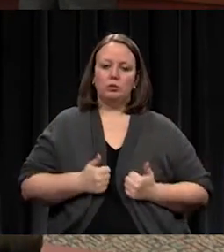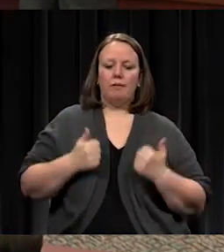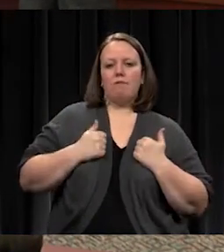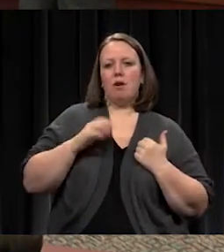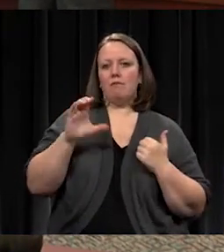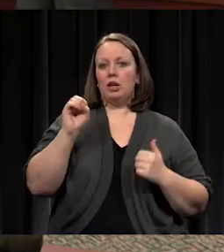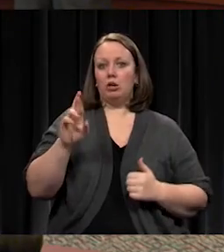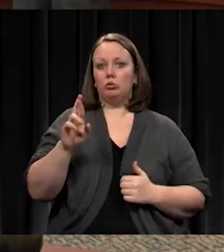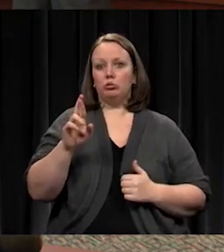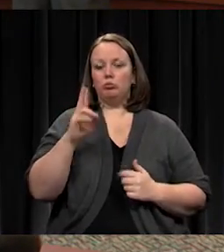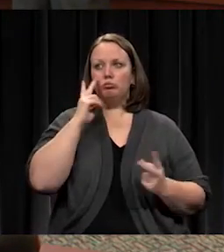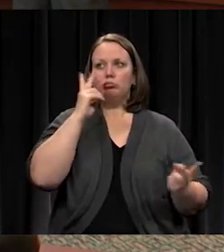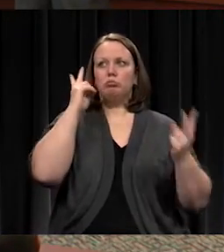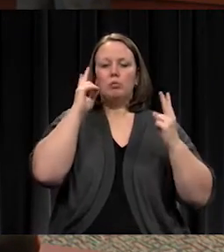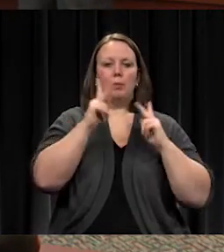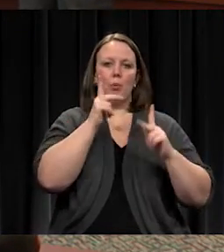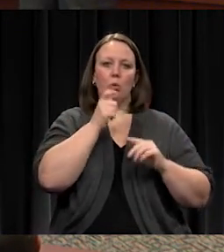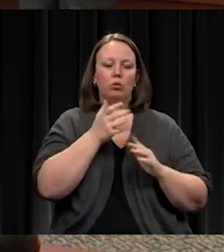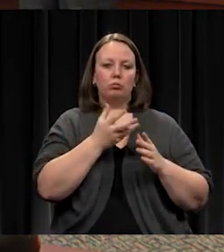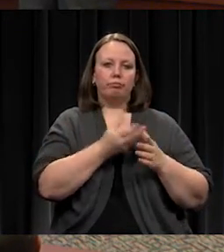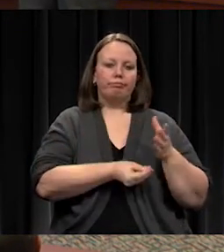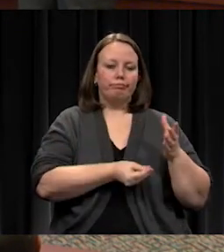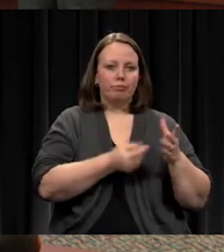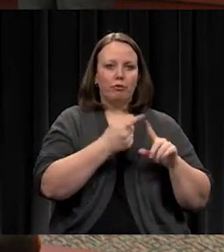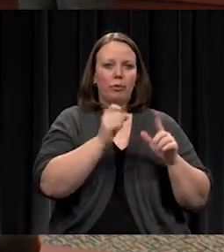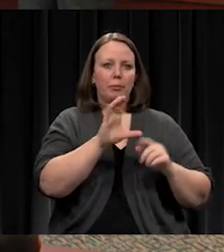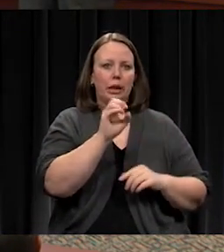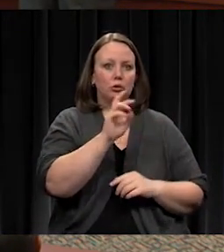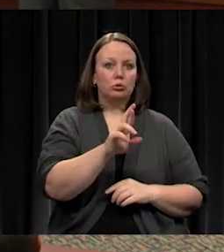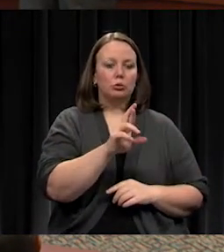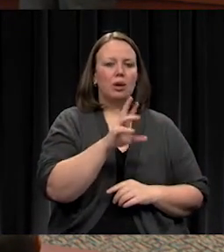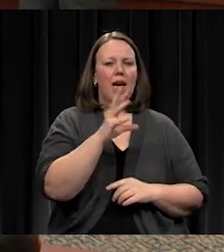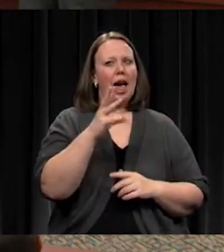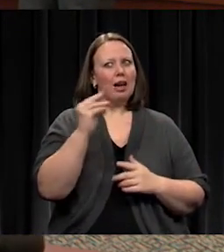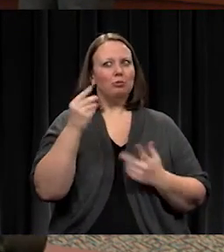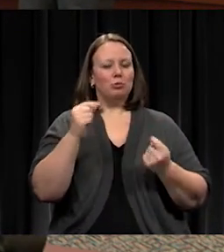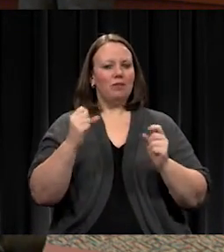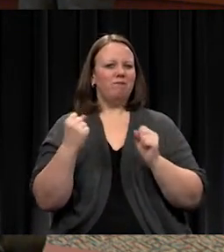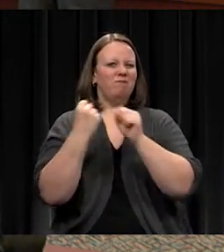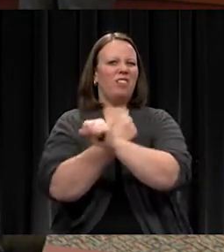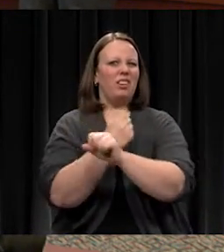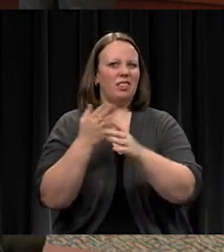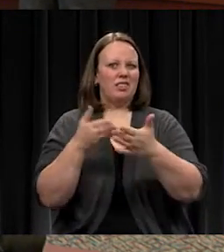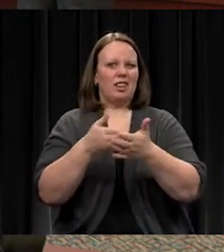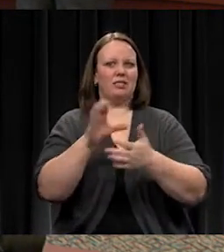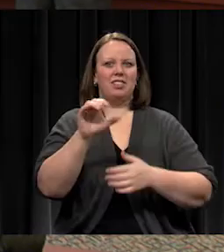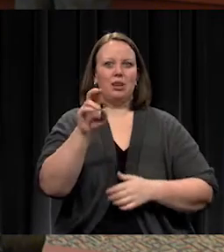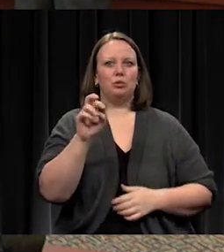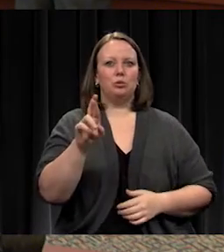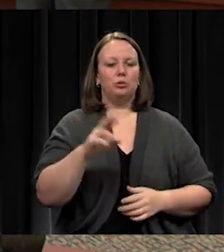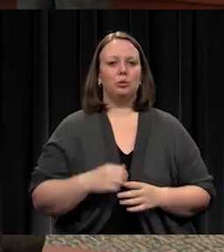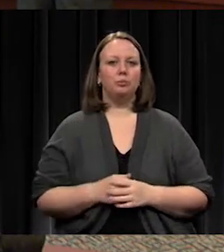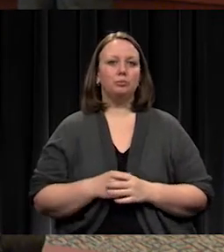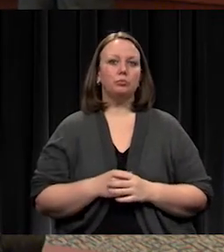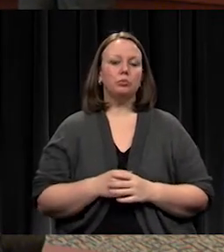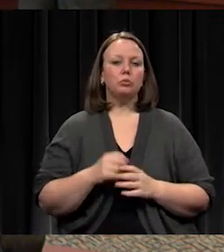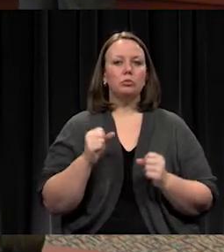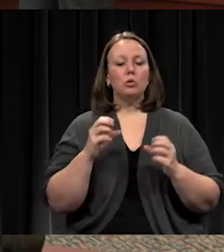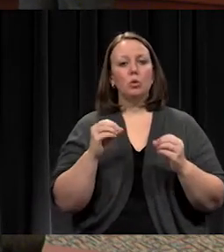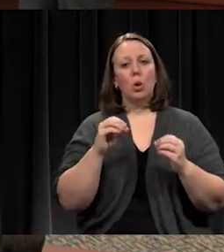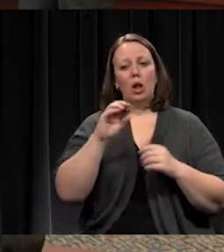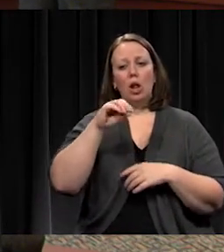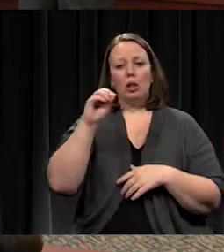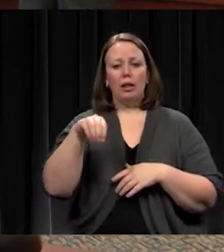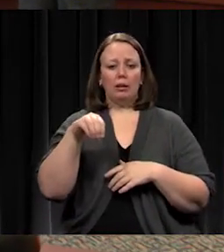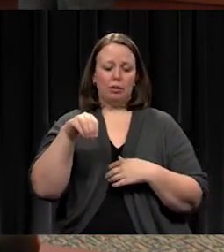back against this disease. Since we are a not-for-profit organization, having the Olathe School District support us with the facility at